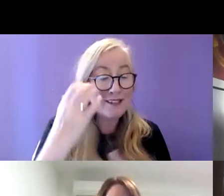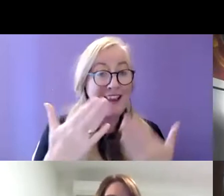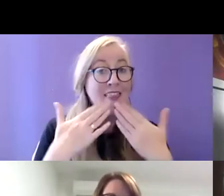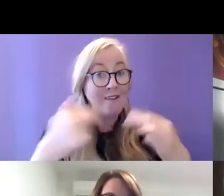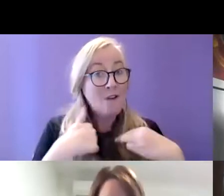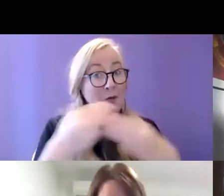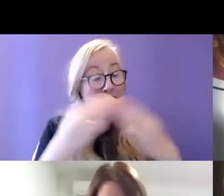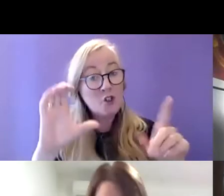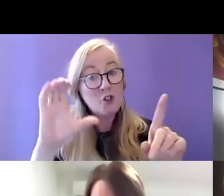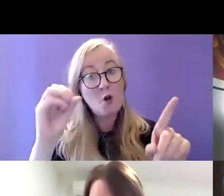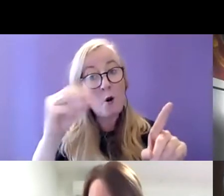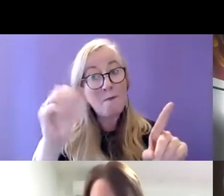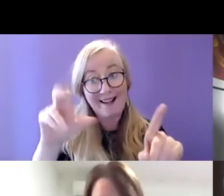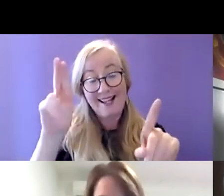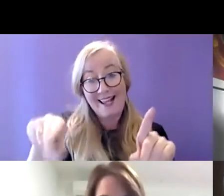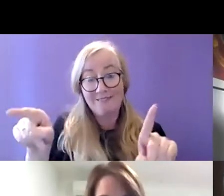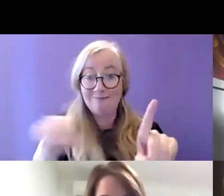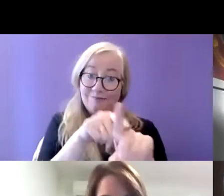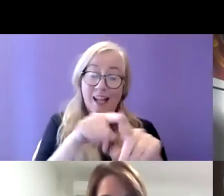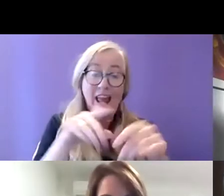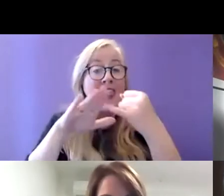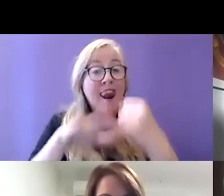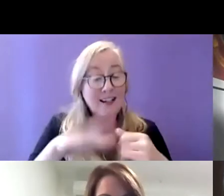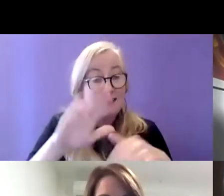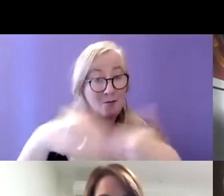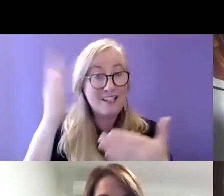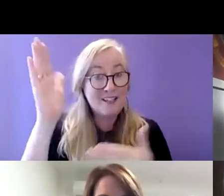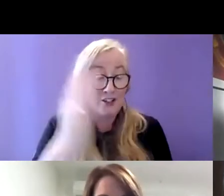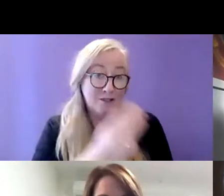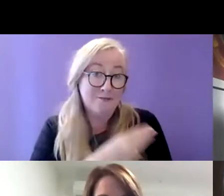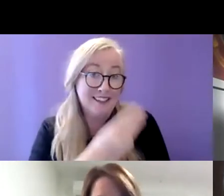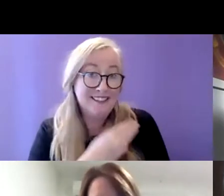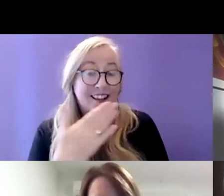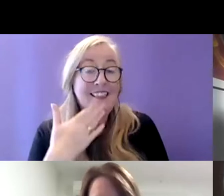so Cormac you can play the last presentation there please thank you